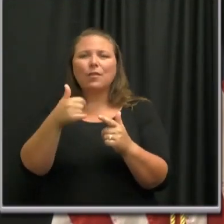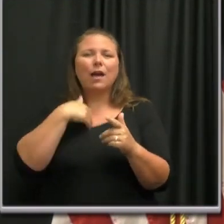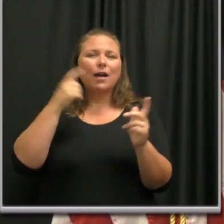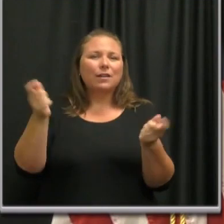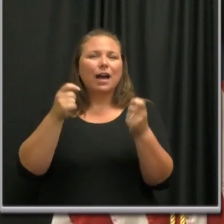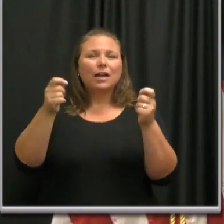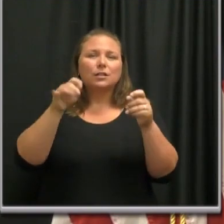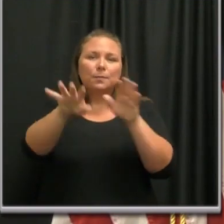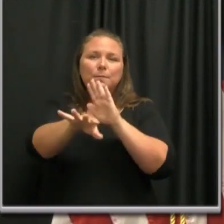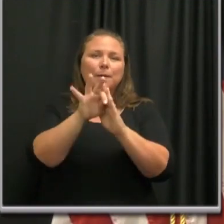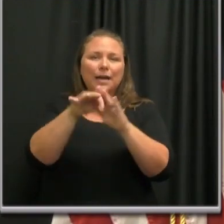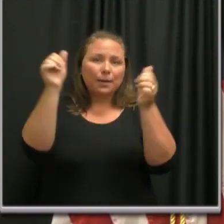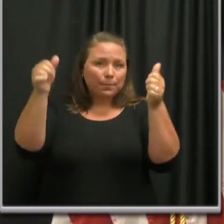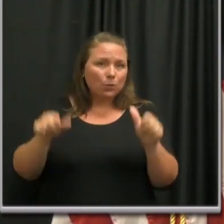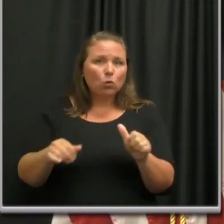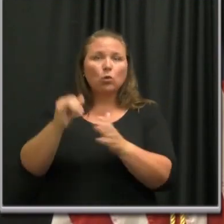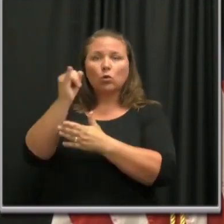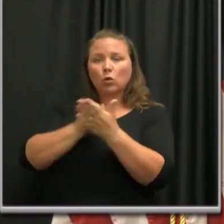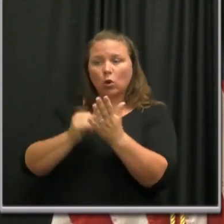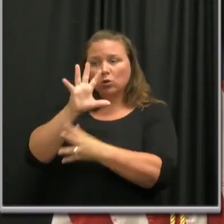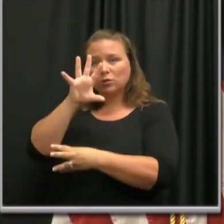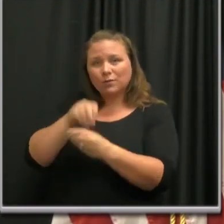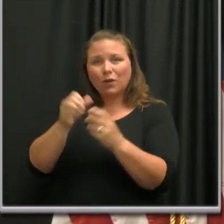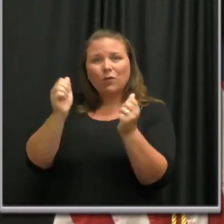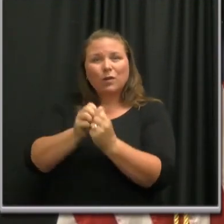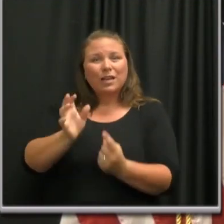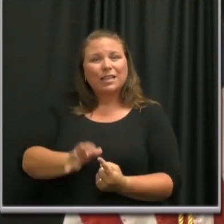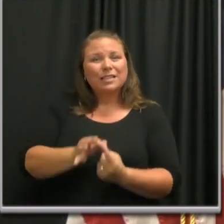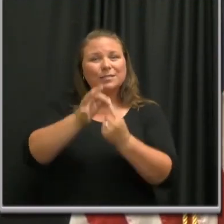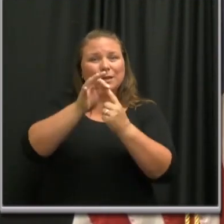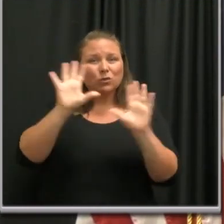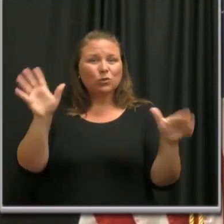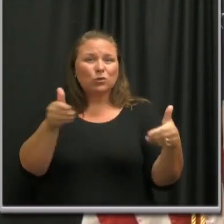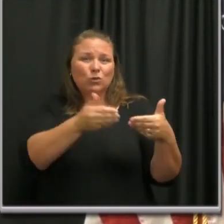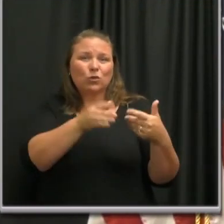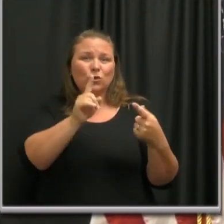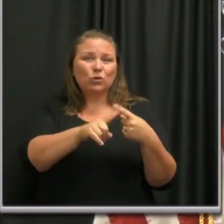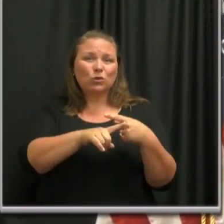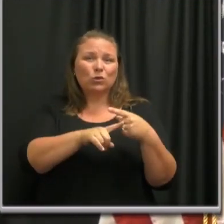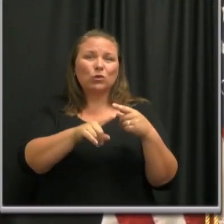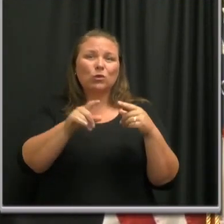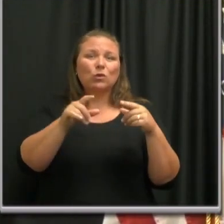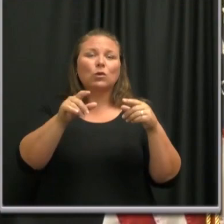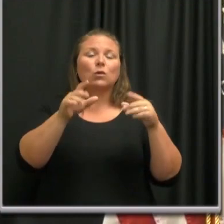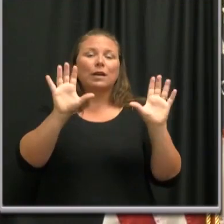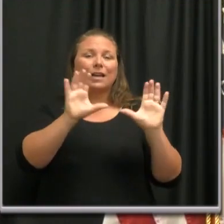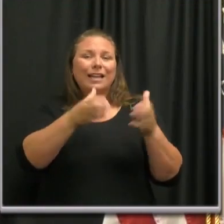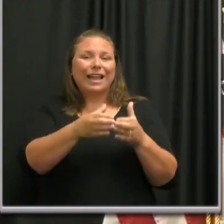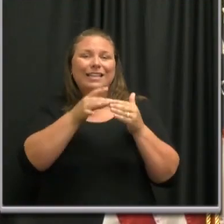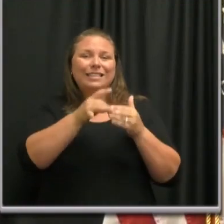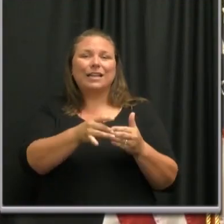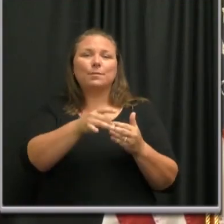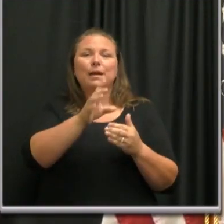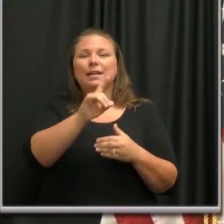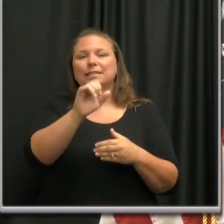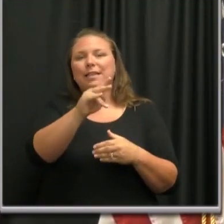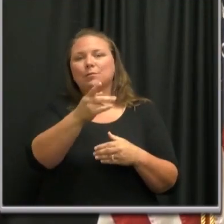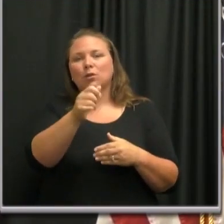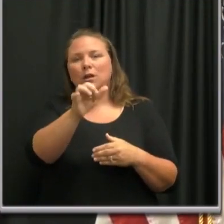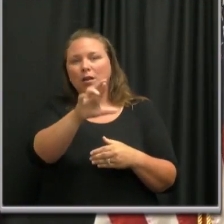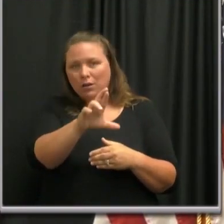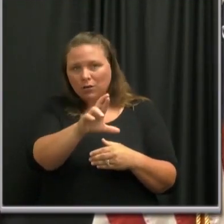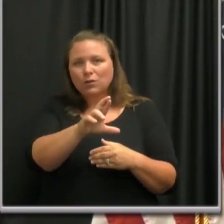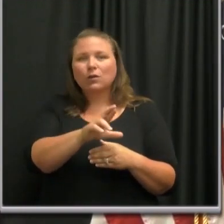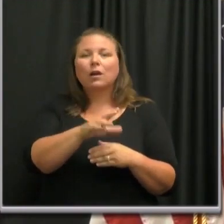a poster. The artists are part of a very special introduction to illustration class led by Dan Brawner at Watkins College of Art